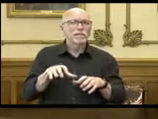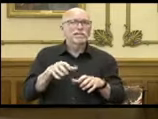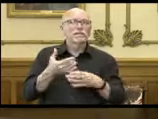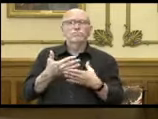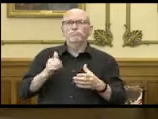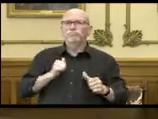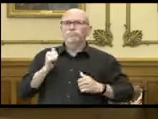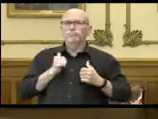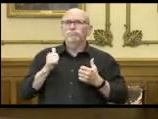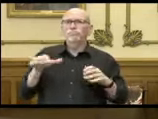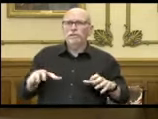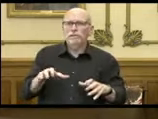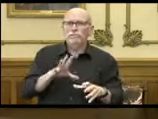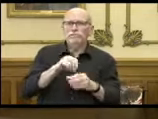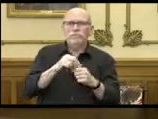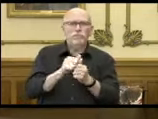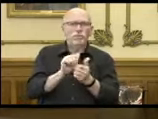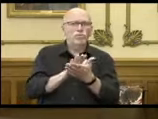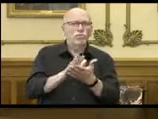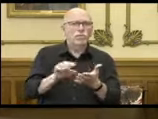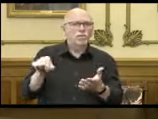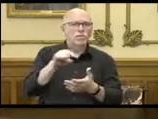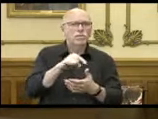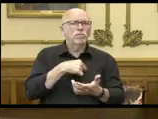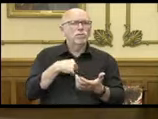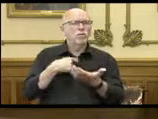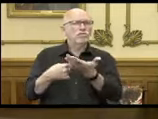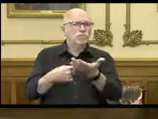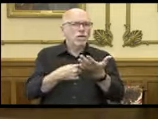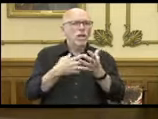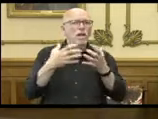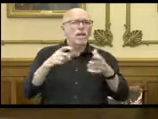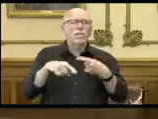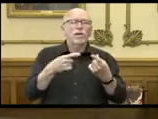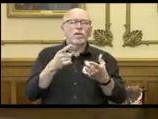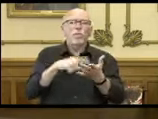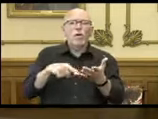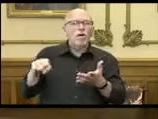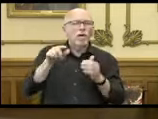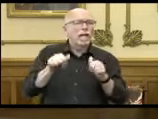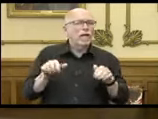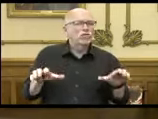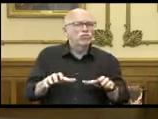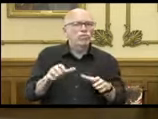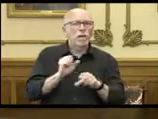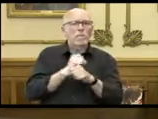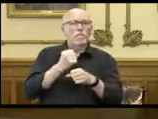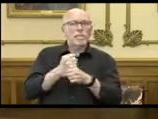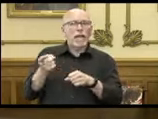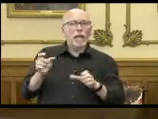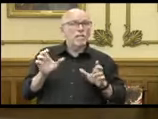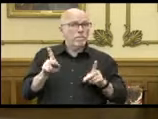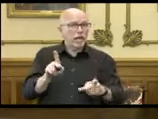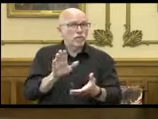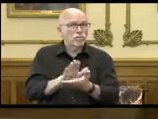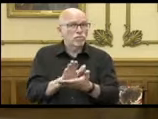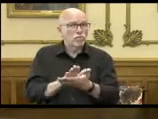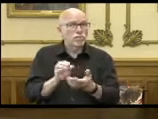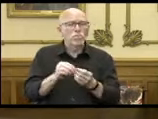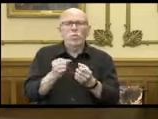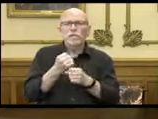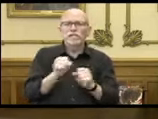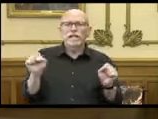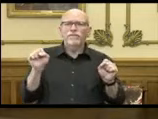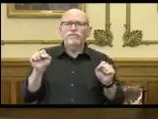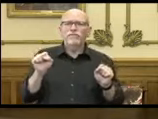engaging our schools. We have talked a lot about the things that they can do to make return to school the safest